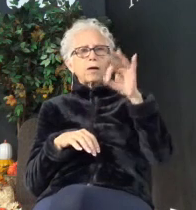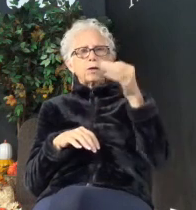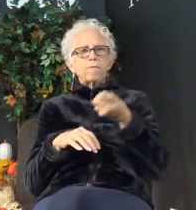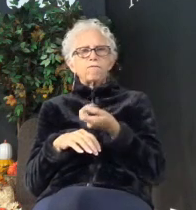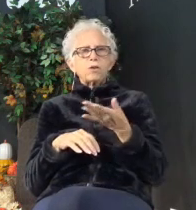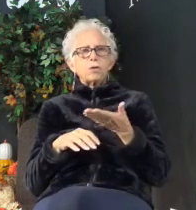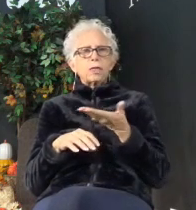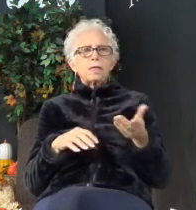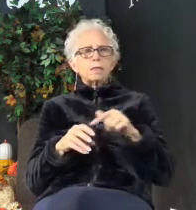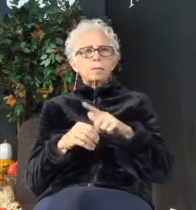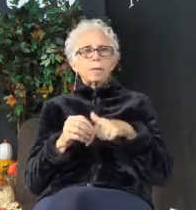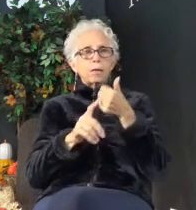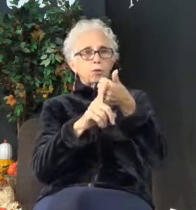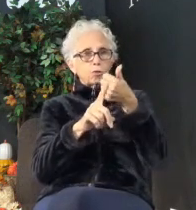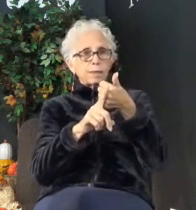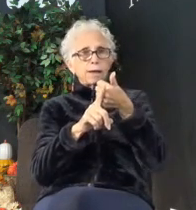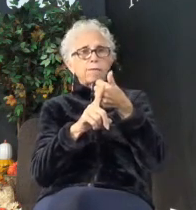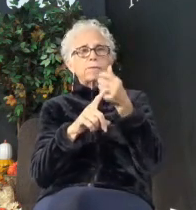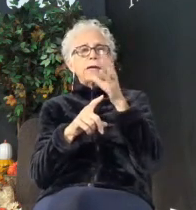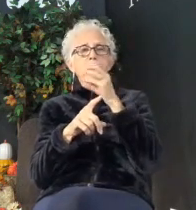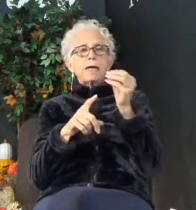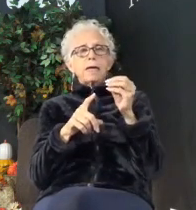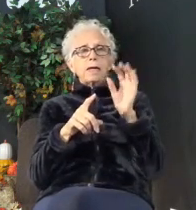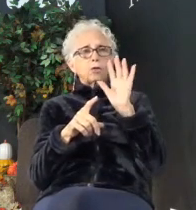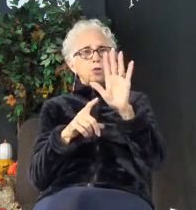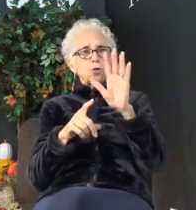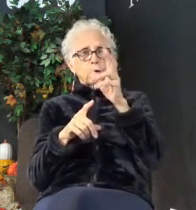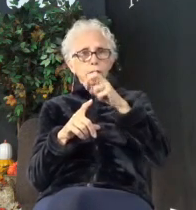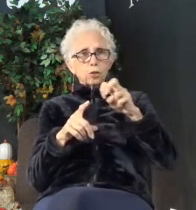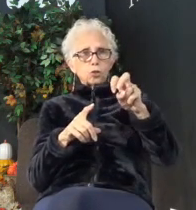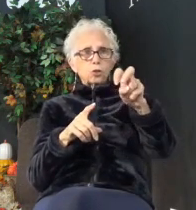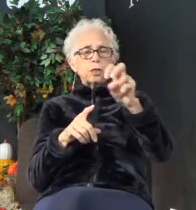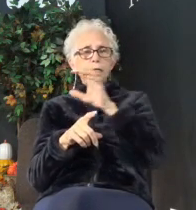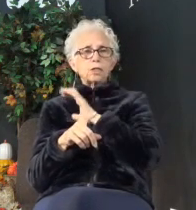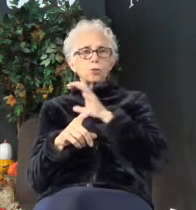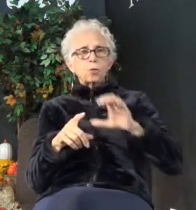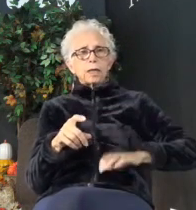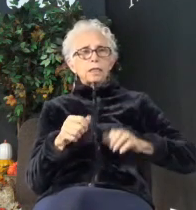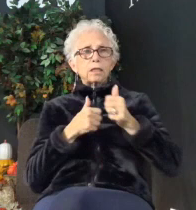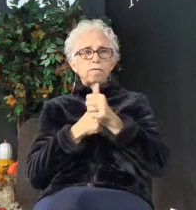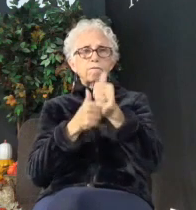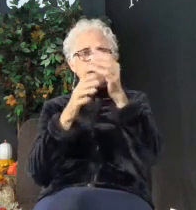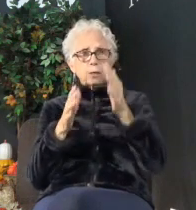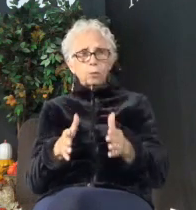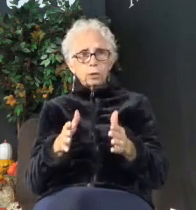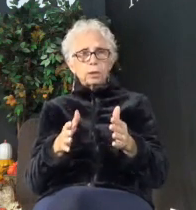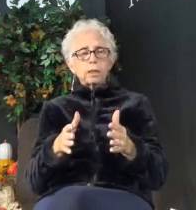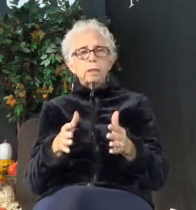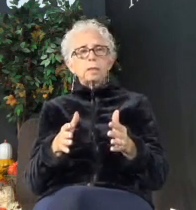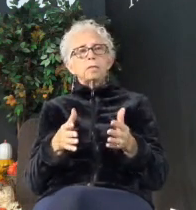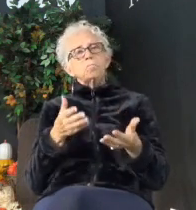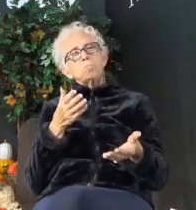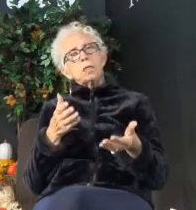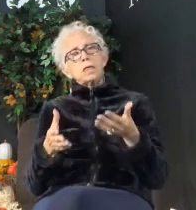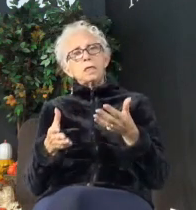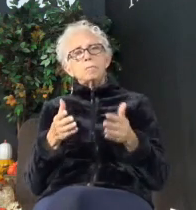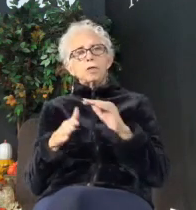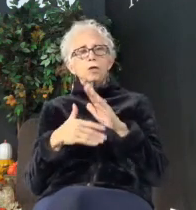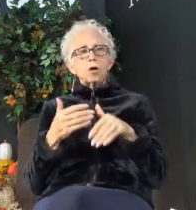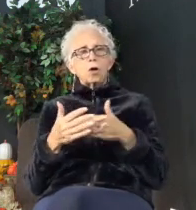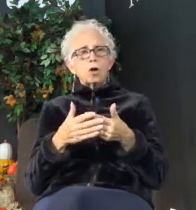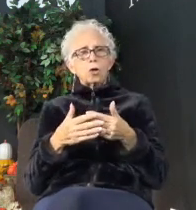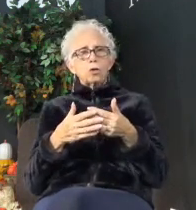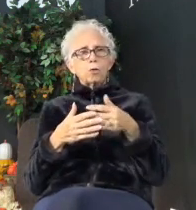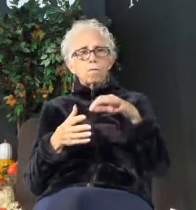about yourself and your journey as a Christ follower, you know, and maybe all you discovered